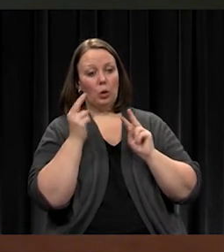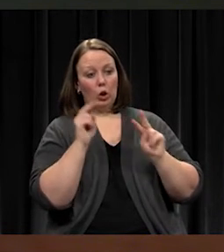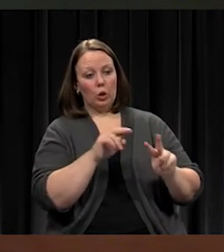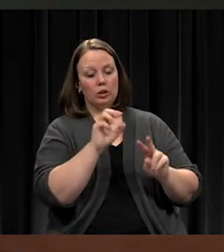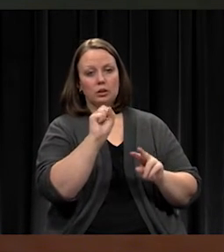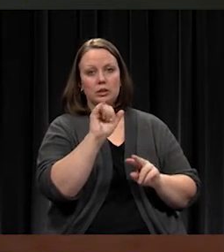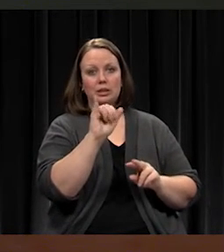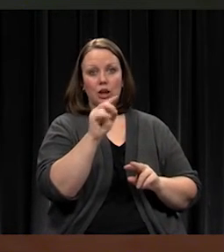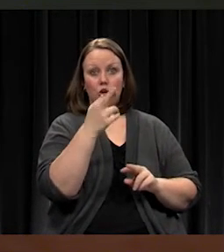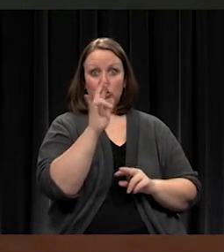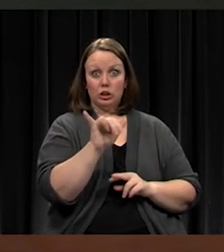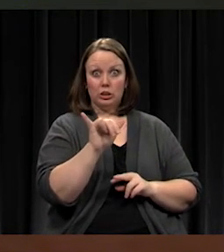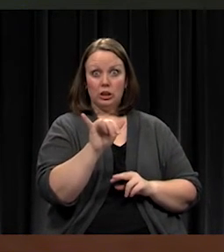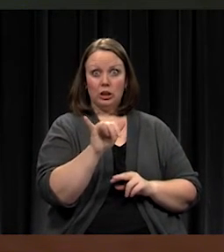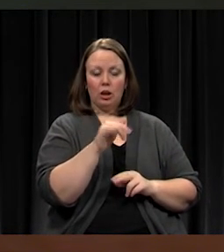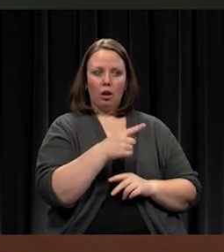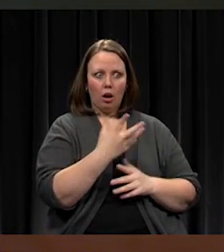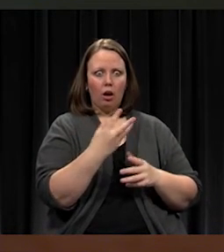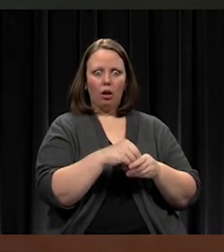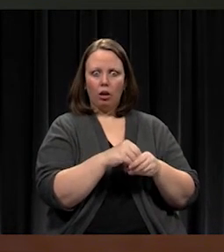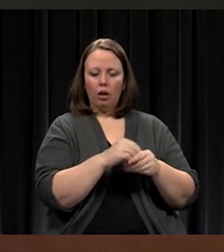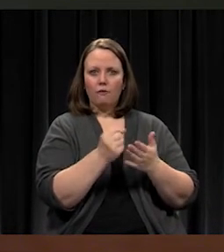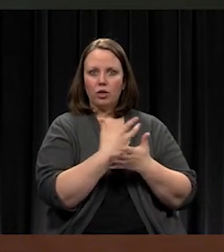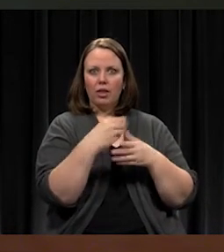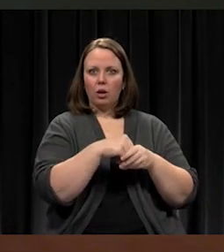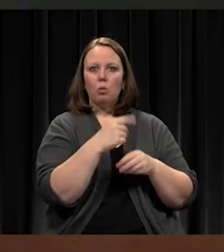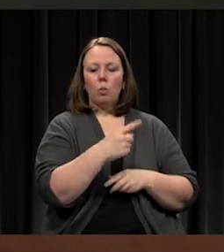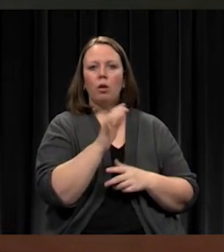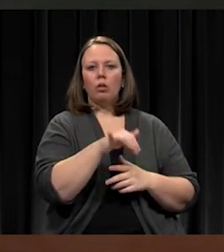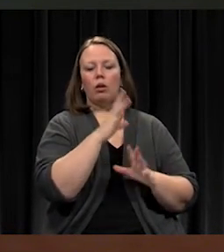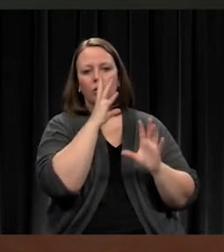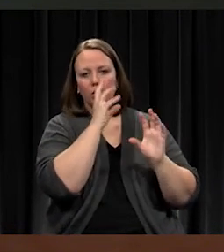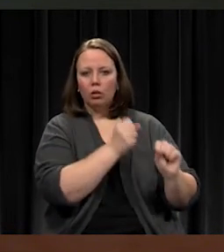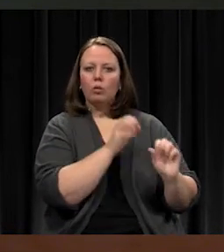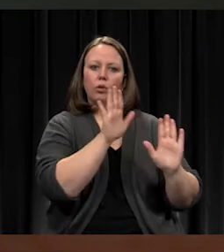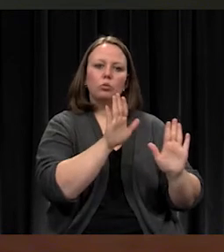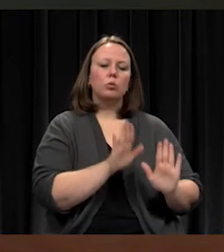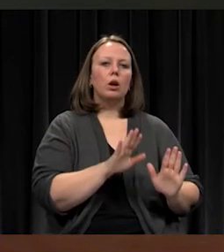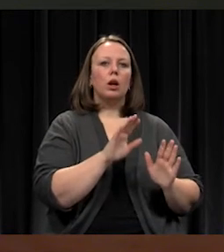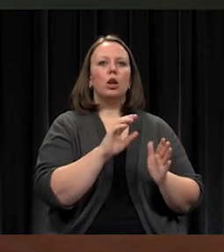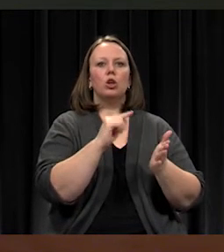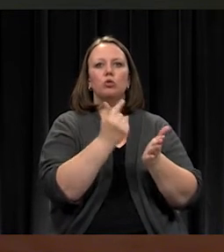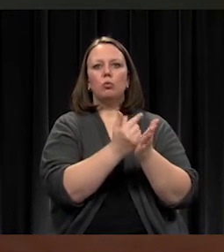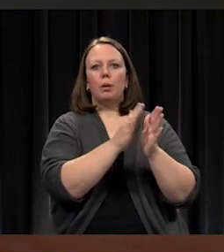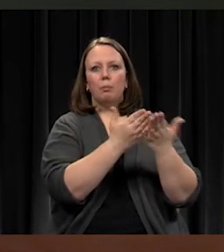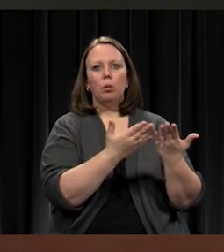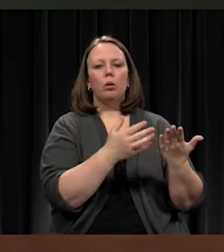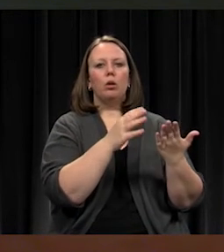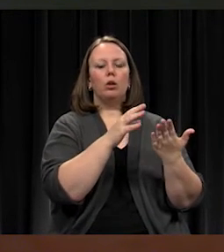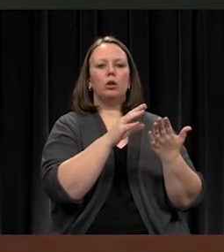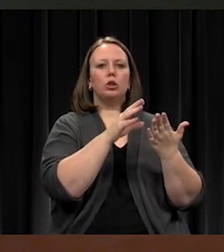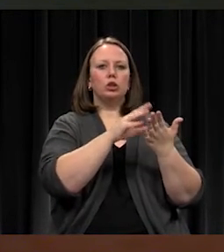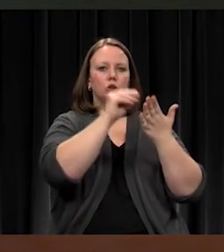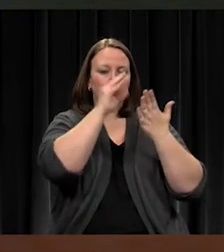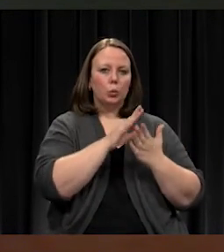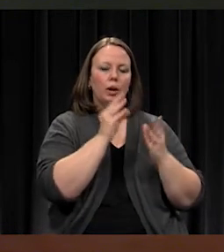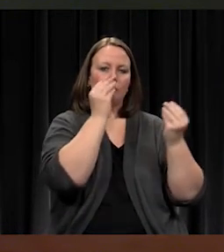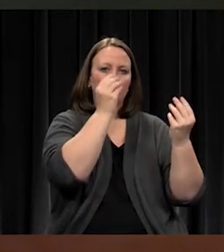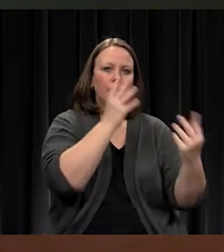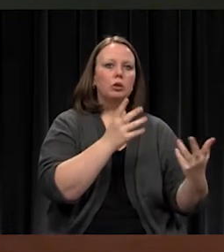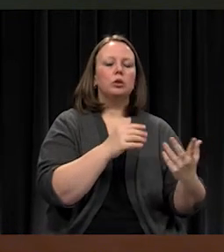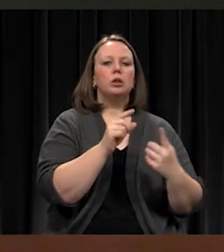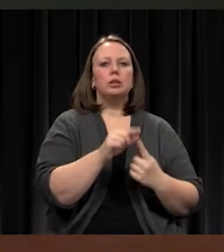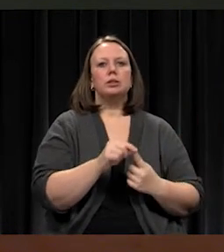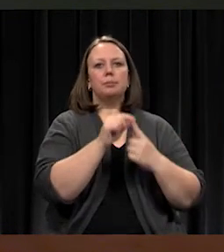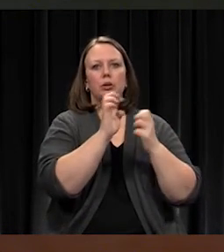things that drew us to that package is that it had grade book. It had student information. It's had special ed. It